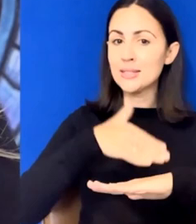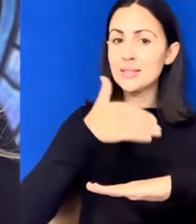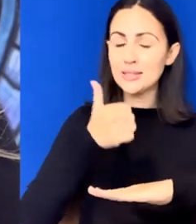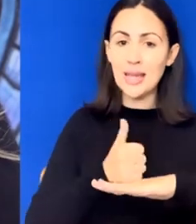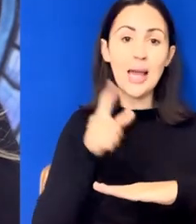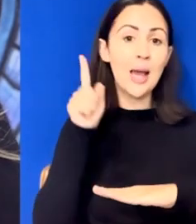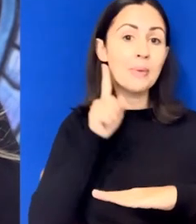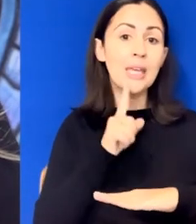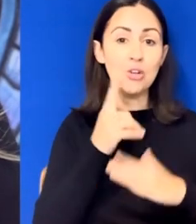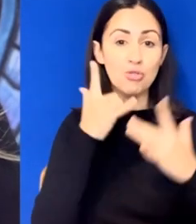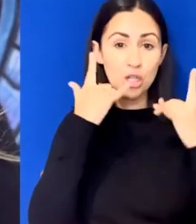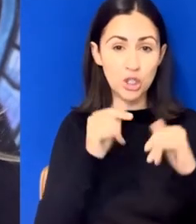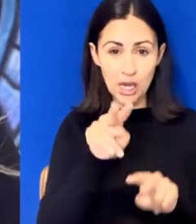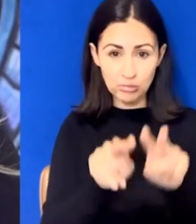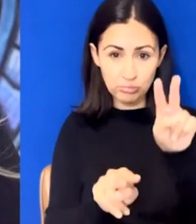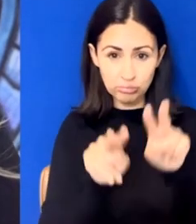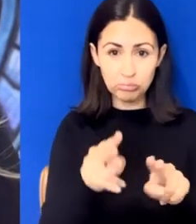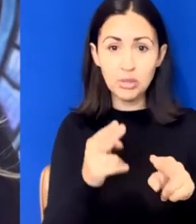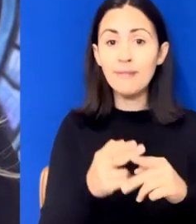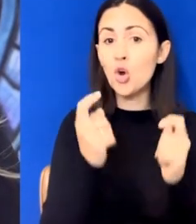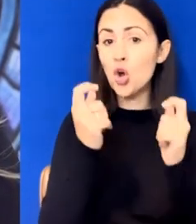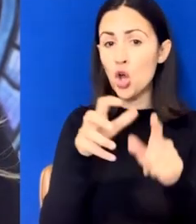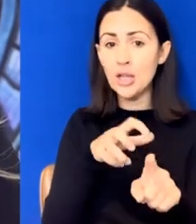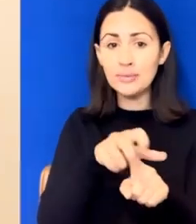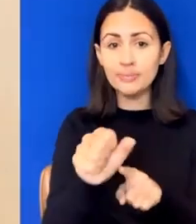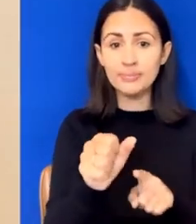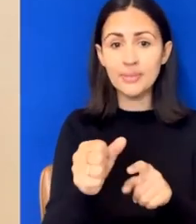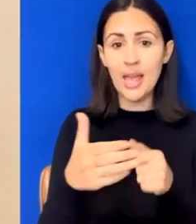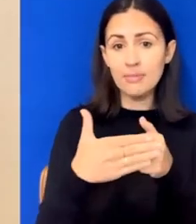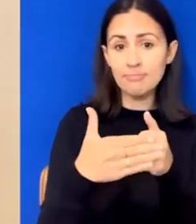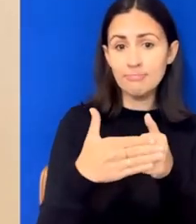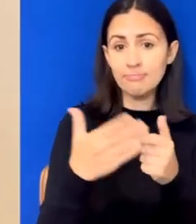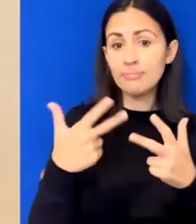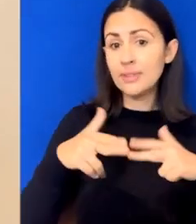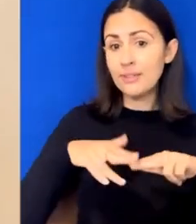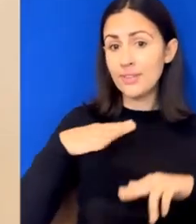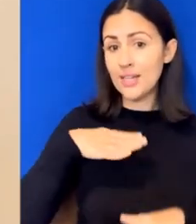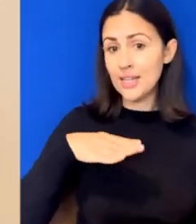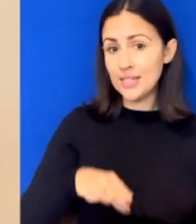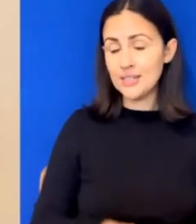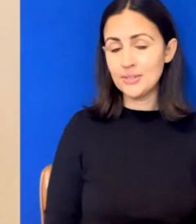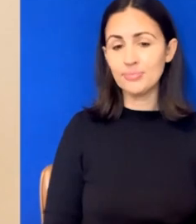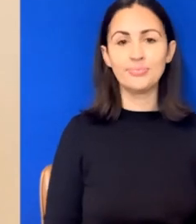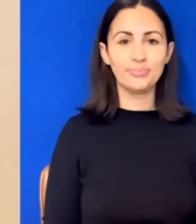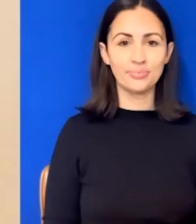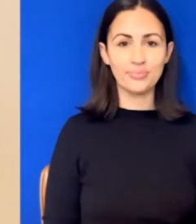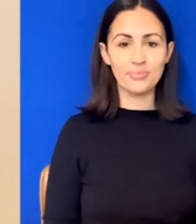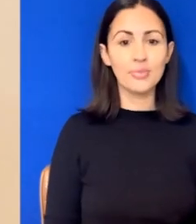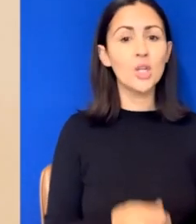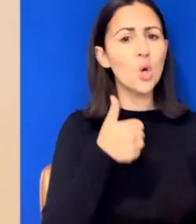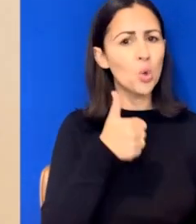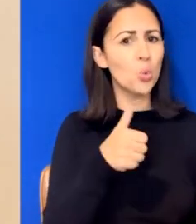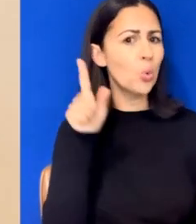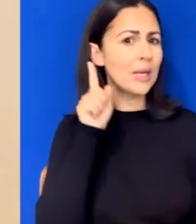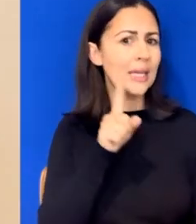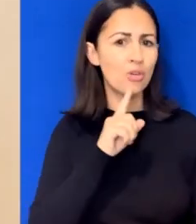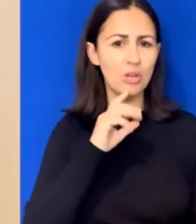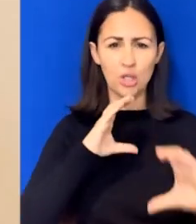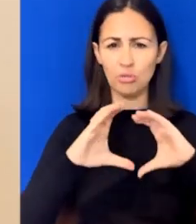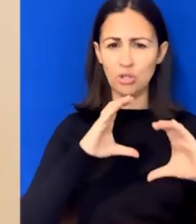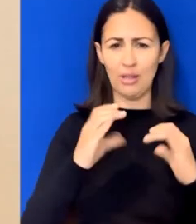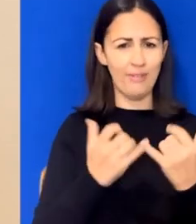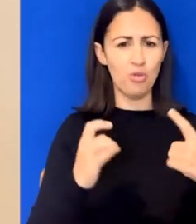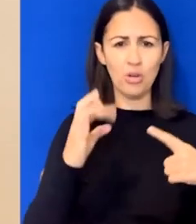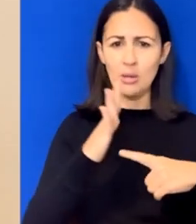health checks to ensure early detection and treatment if needed. Good hearing and communication are important in all stages of our